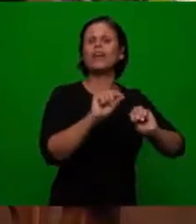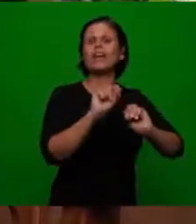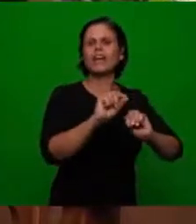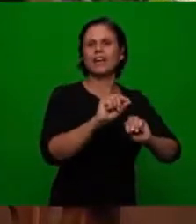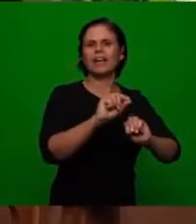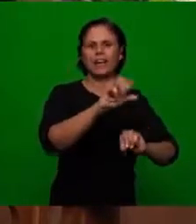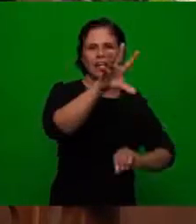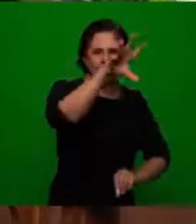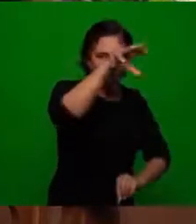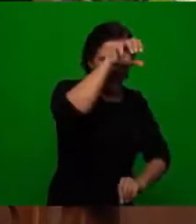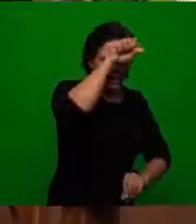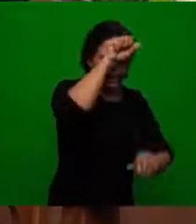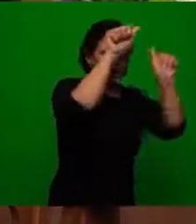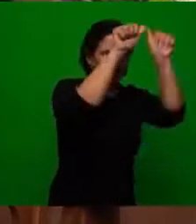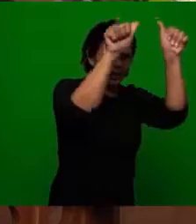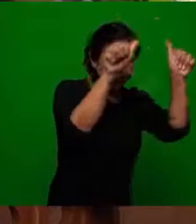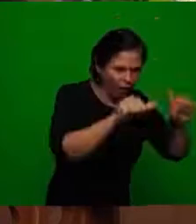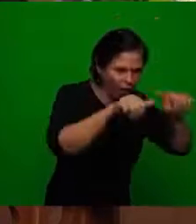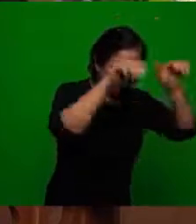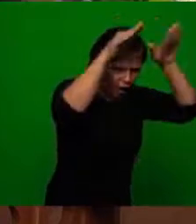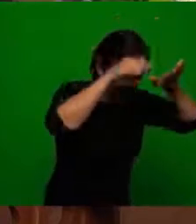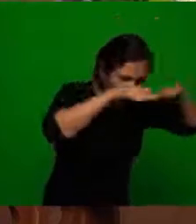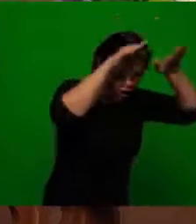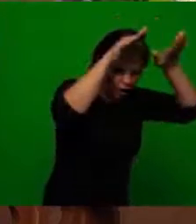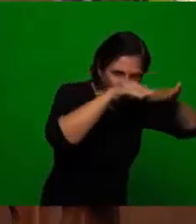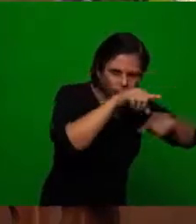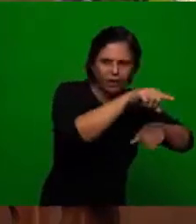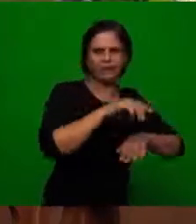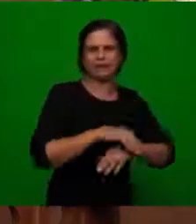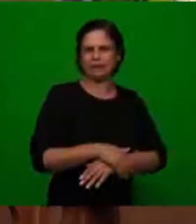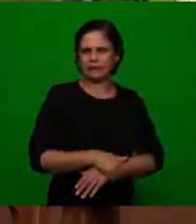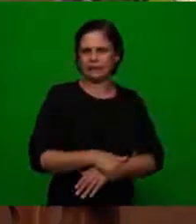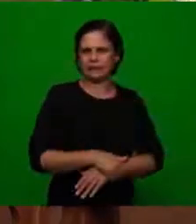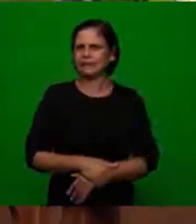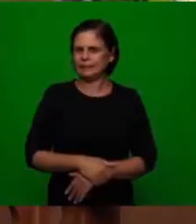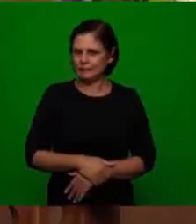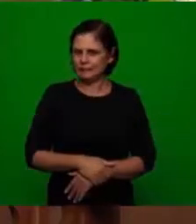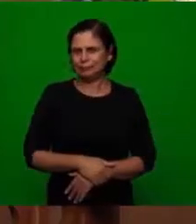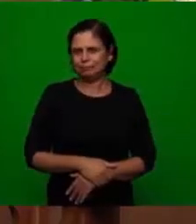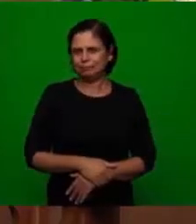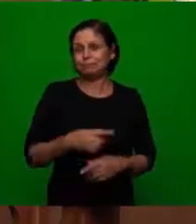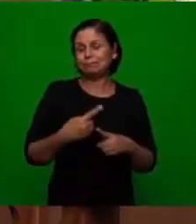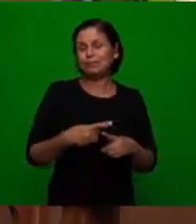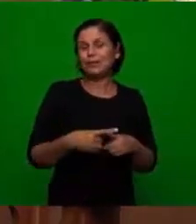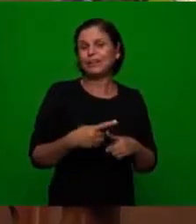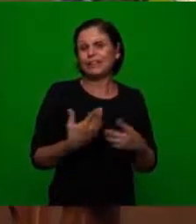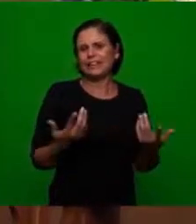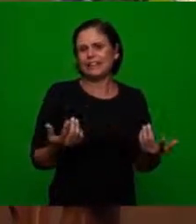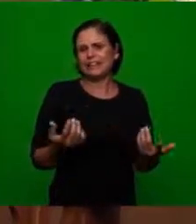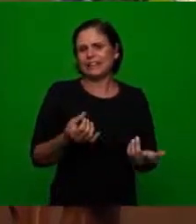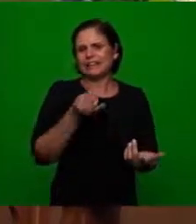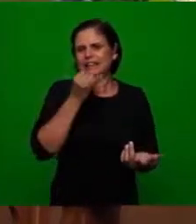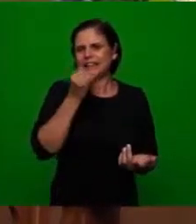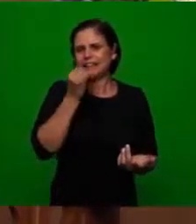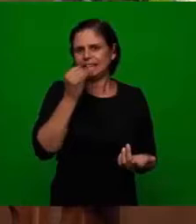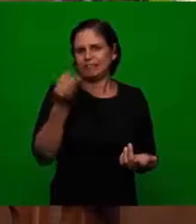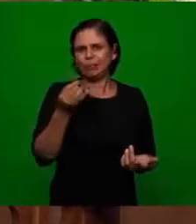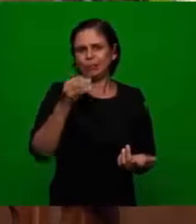Jews so now they also established pagan habits so when they started